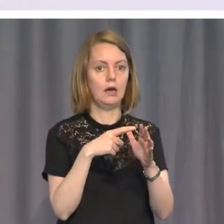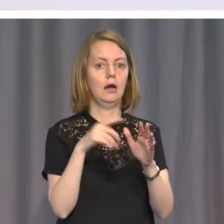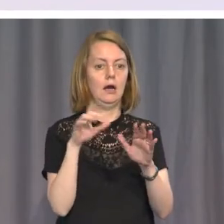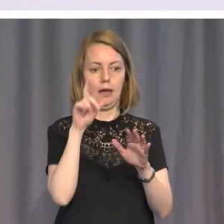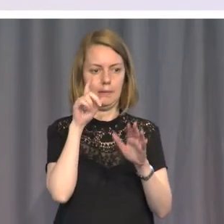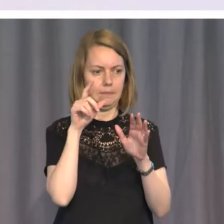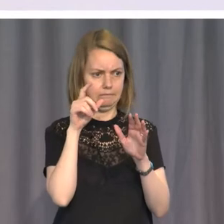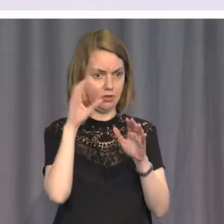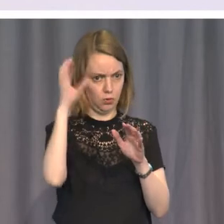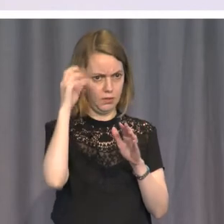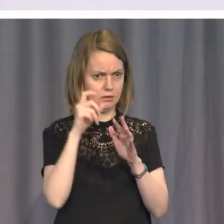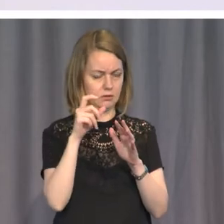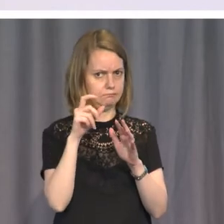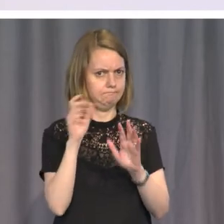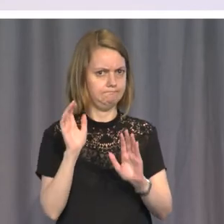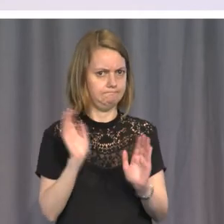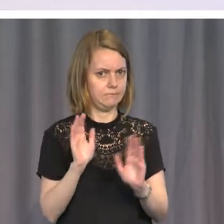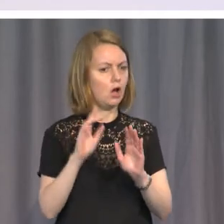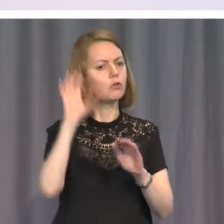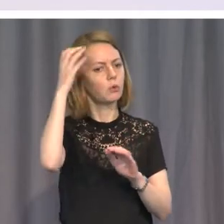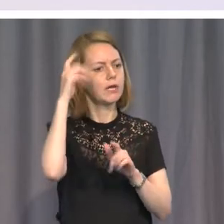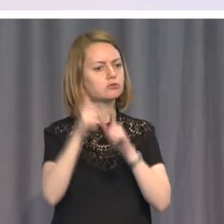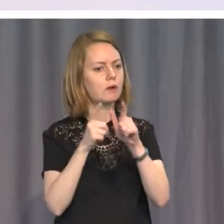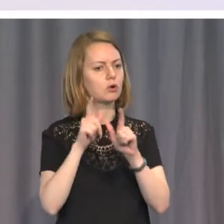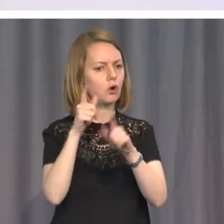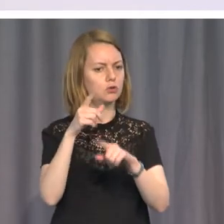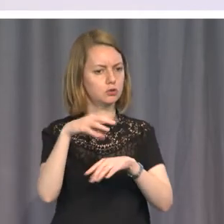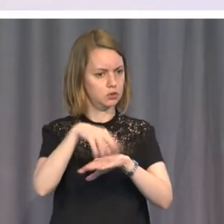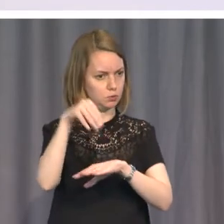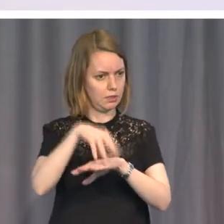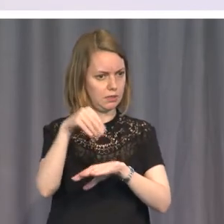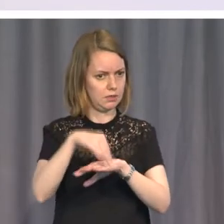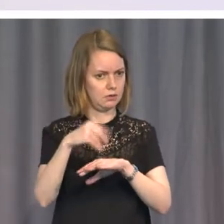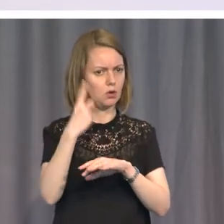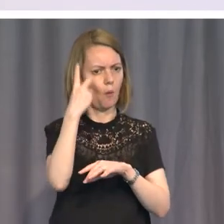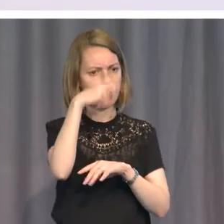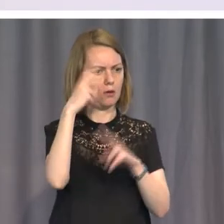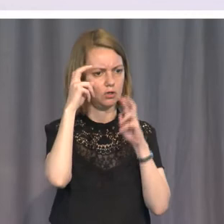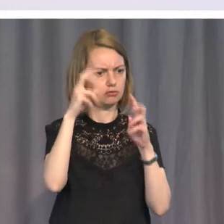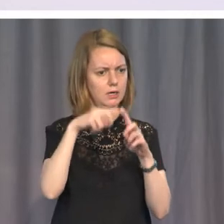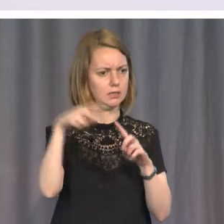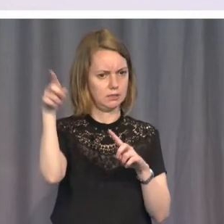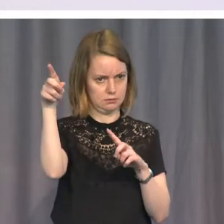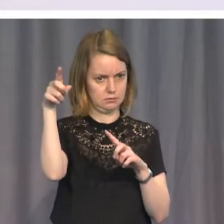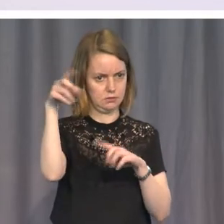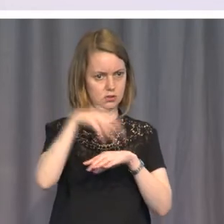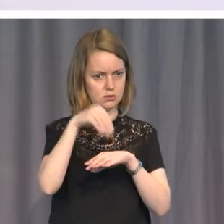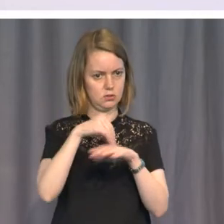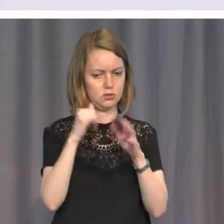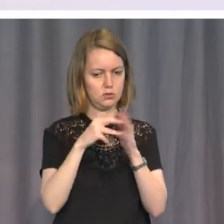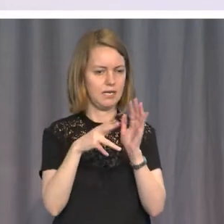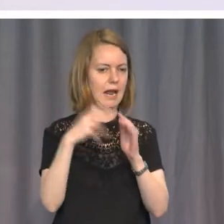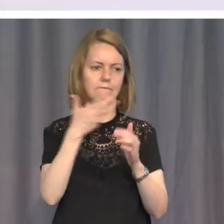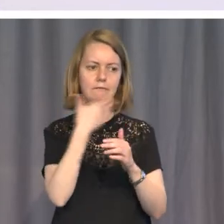did a very strange thing. The Queen was travelling to Swindon, which is an hour away by rail, very good restaurants. And